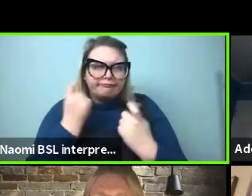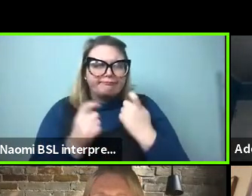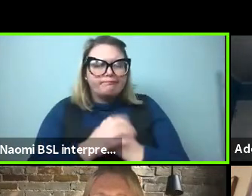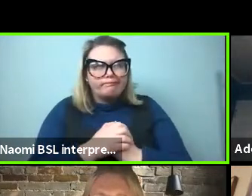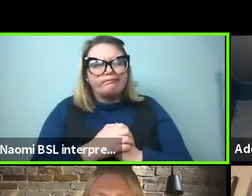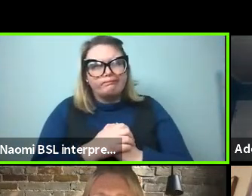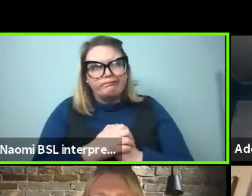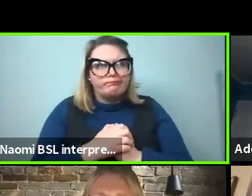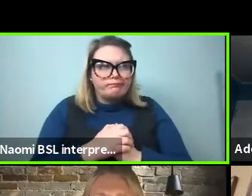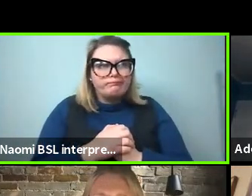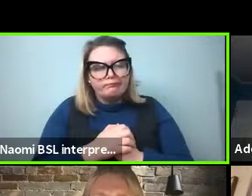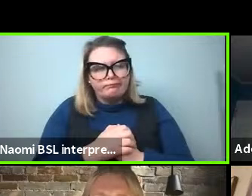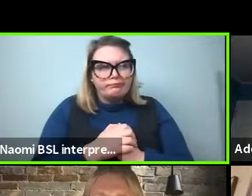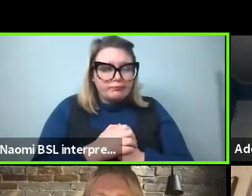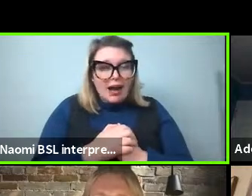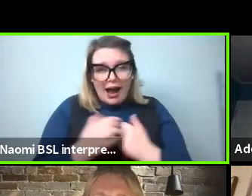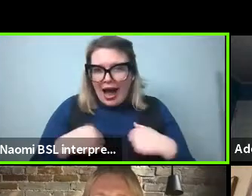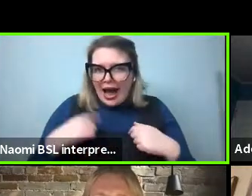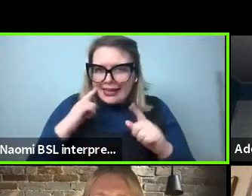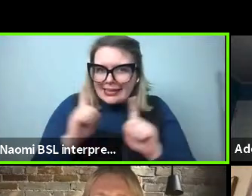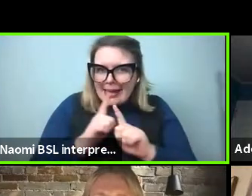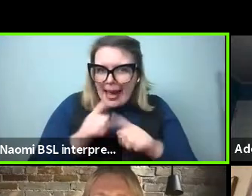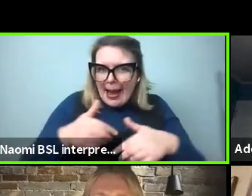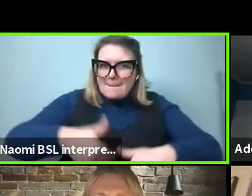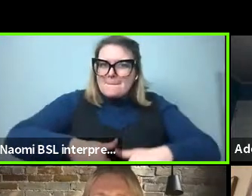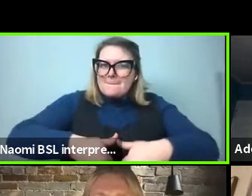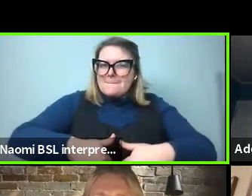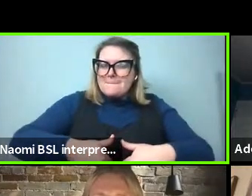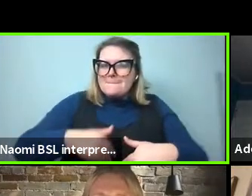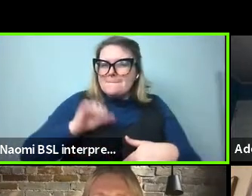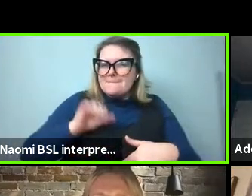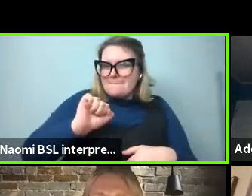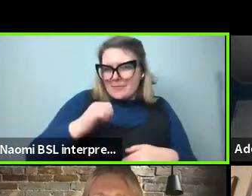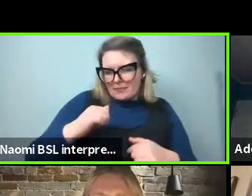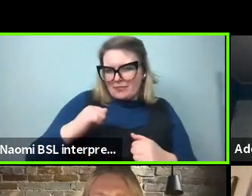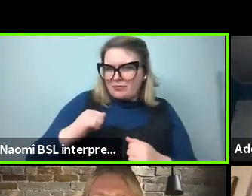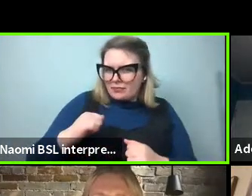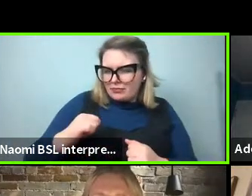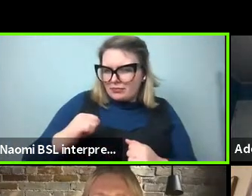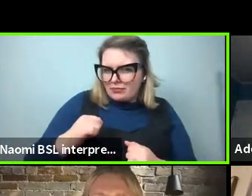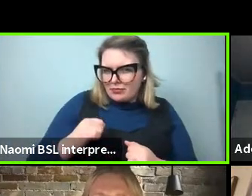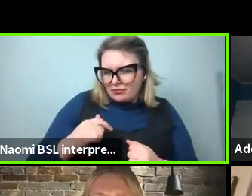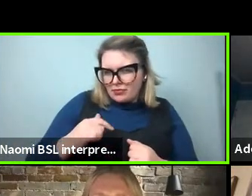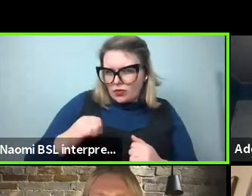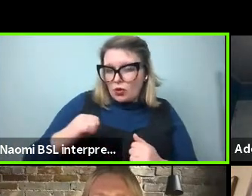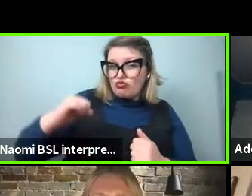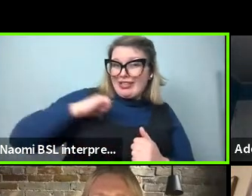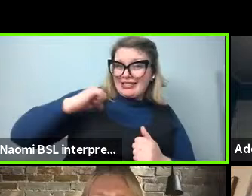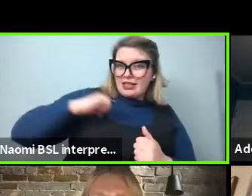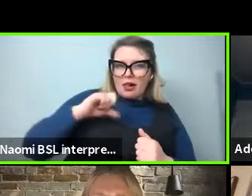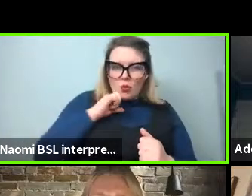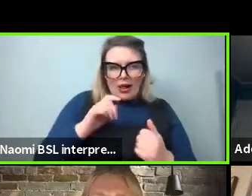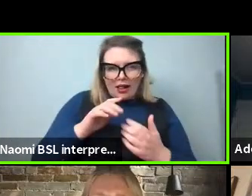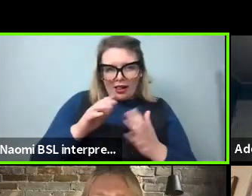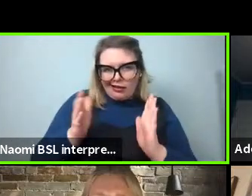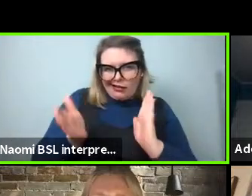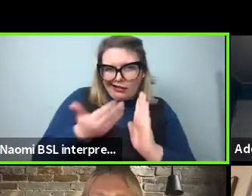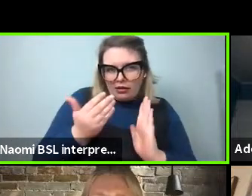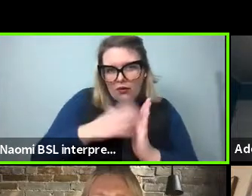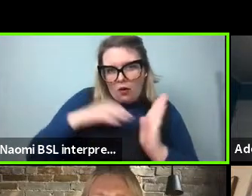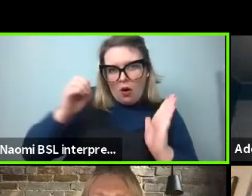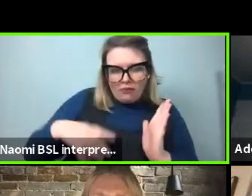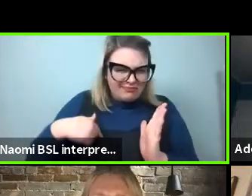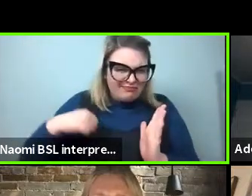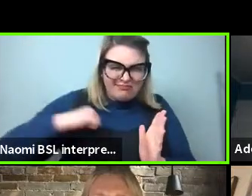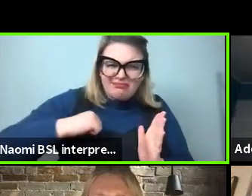I have your same intuition. I mean, that's a standard old intuition that predictable things get omitted. And so then there's gotta be some information theoretic way